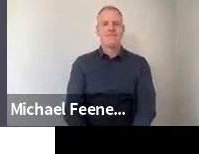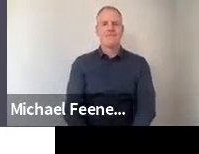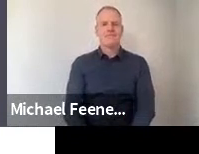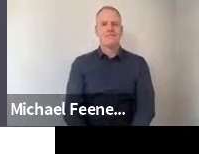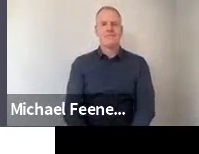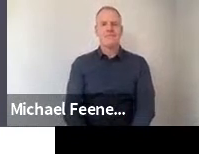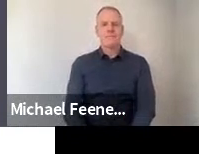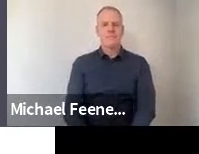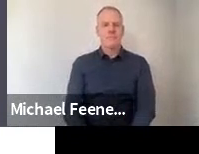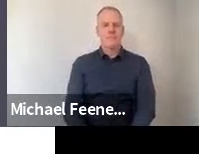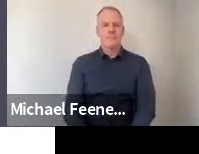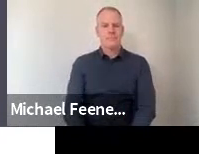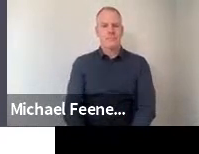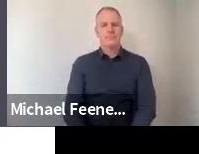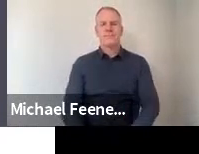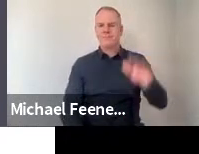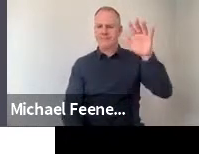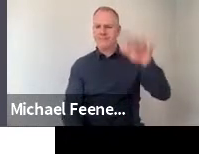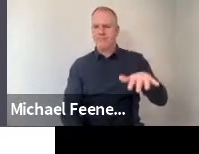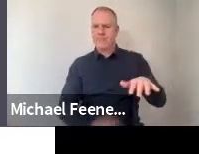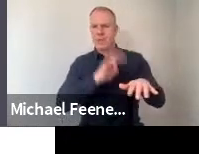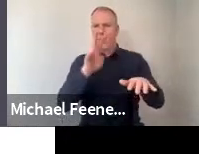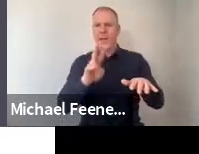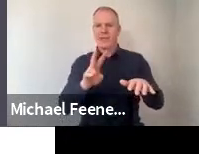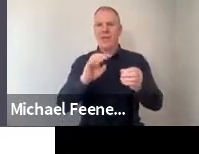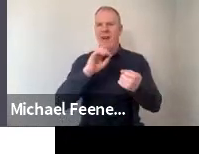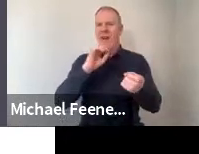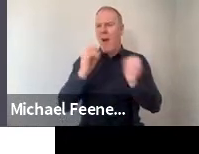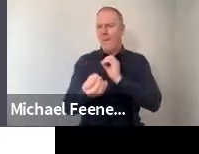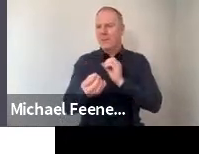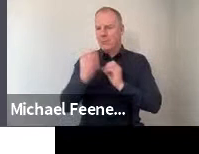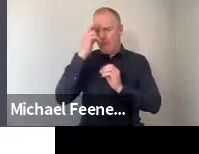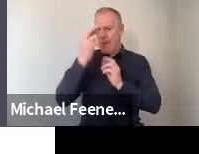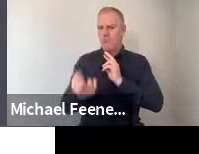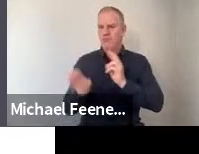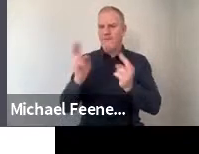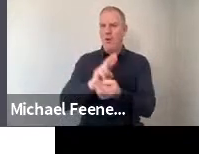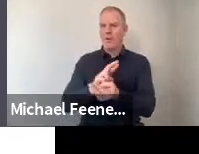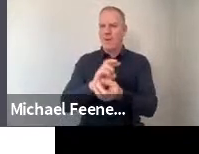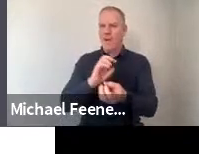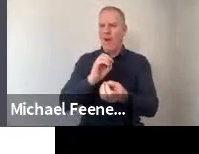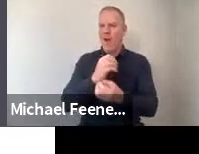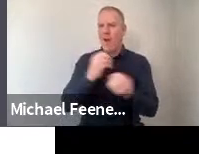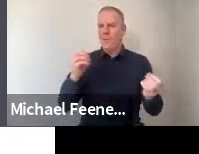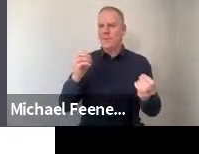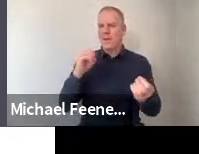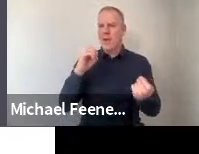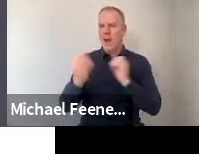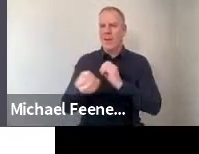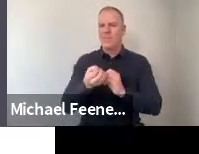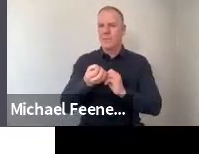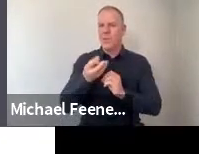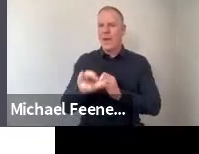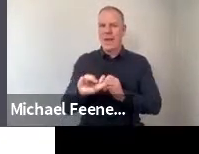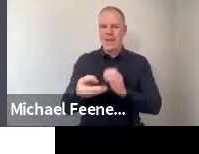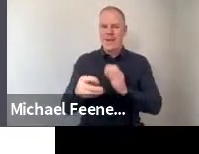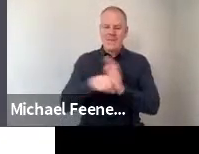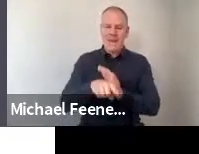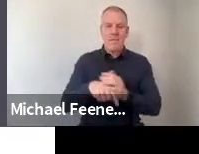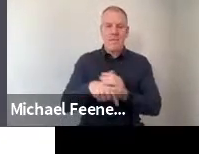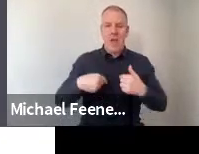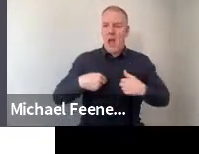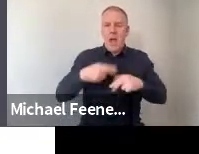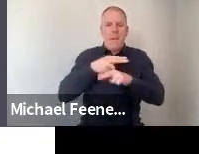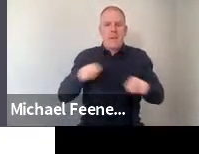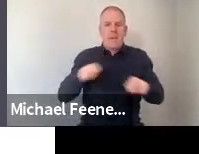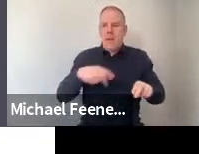We asked these questions in the reverse as well. So kind of negatively framed. I am not the type